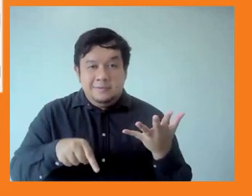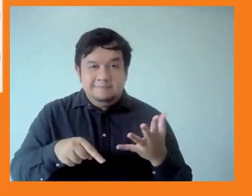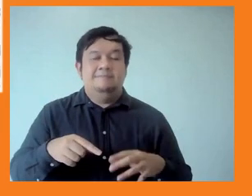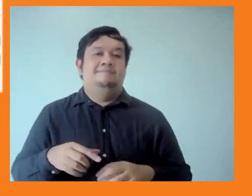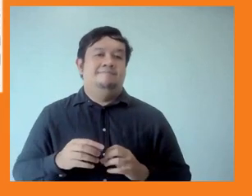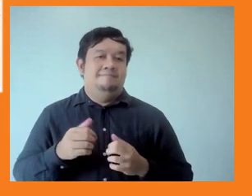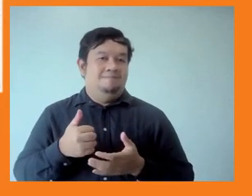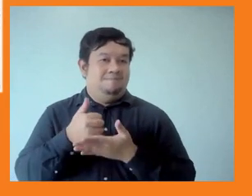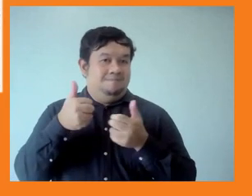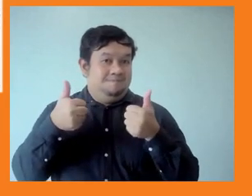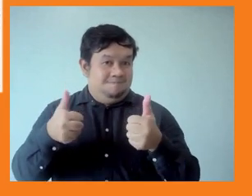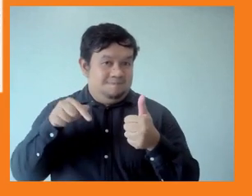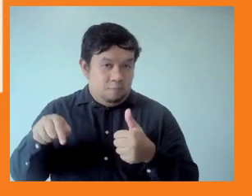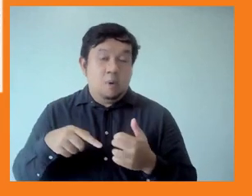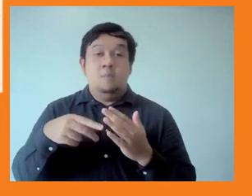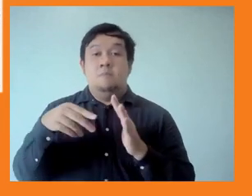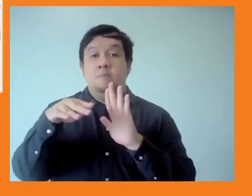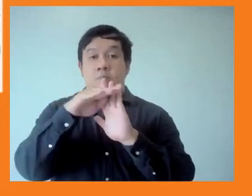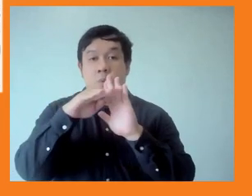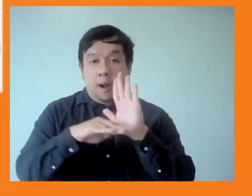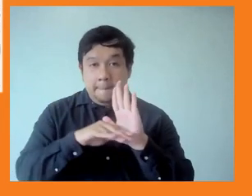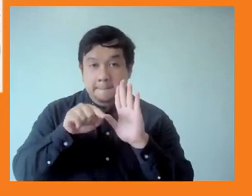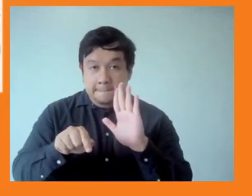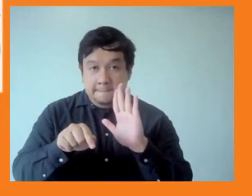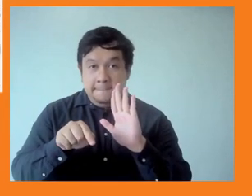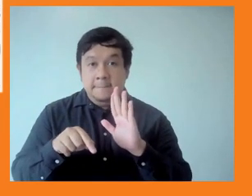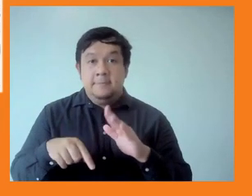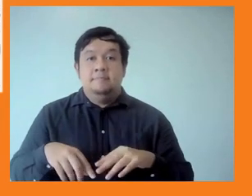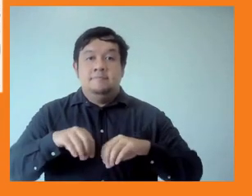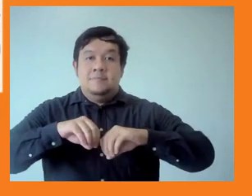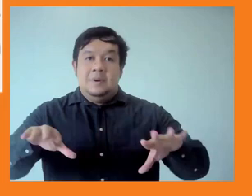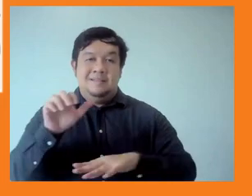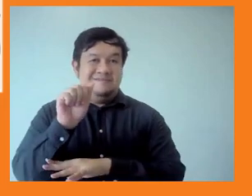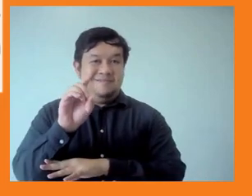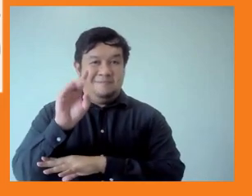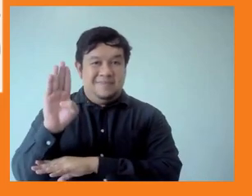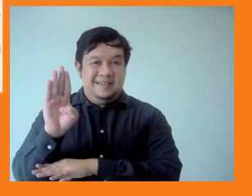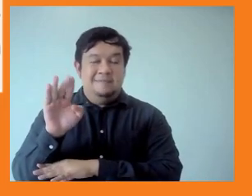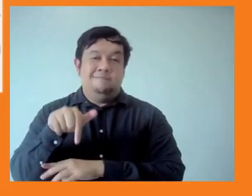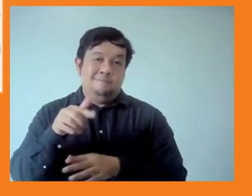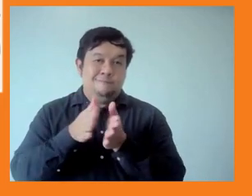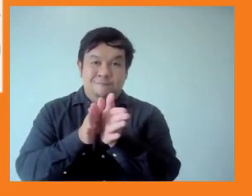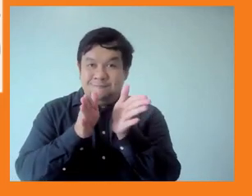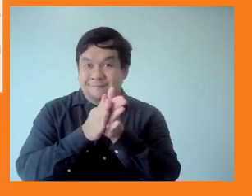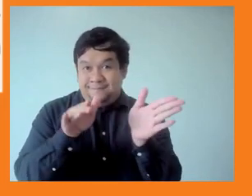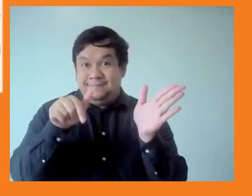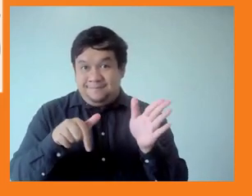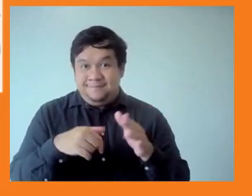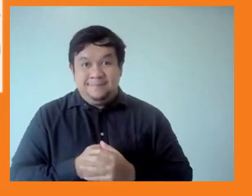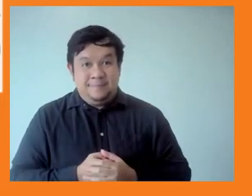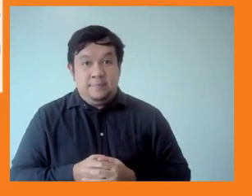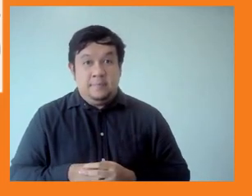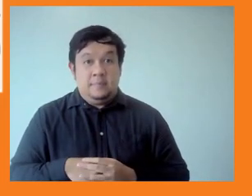that ADB has on these. And Dr. Ritu discussed the rethinking of GDP,